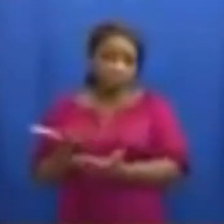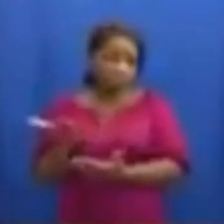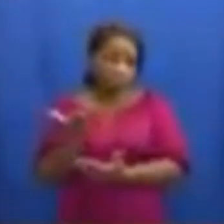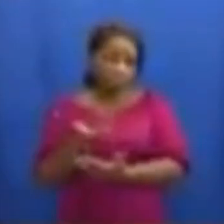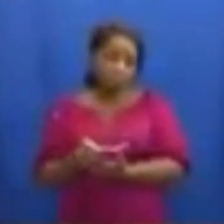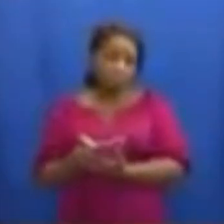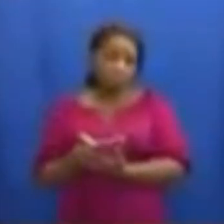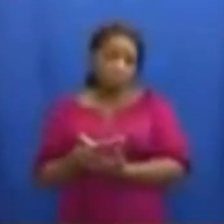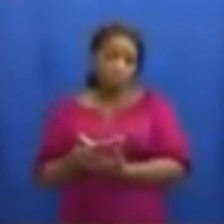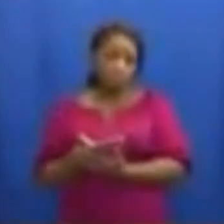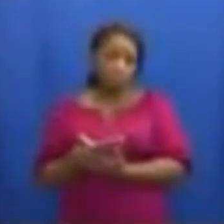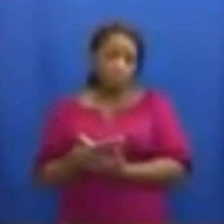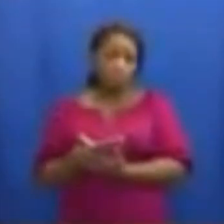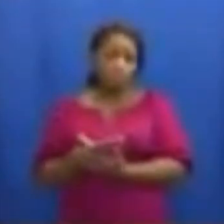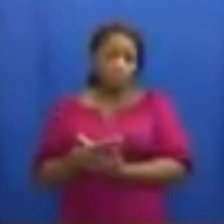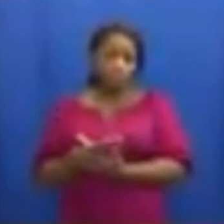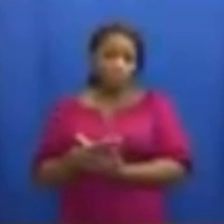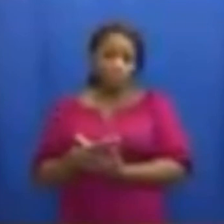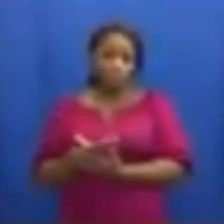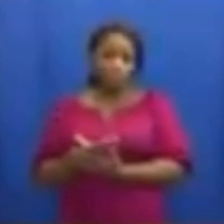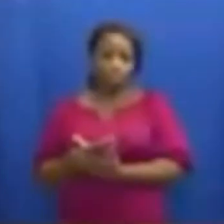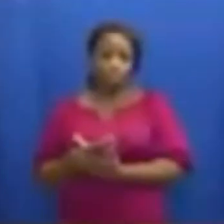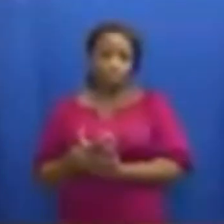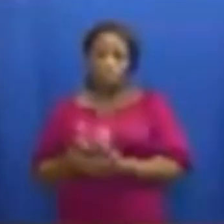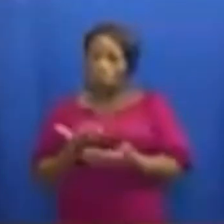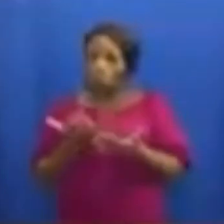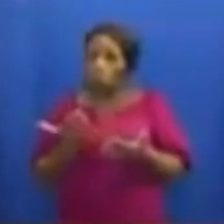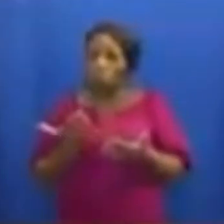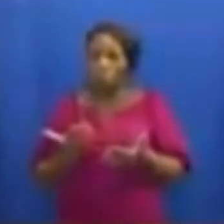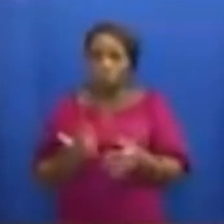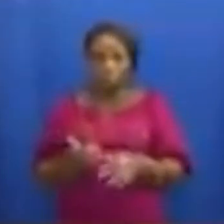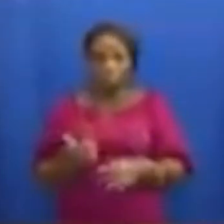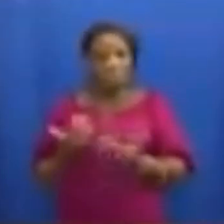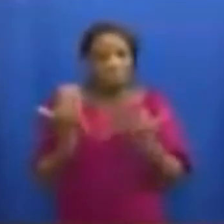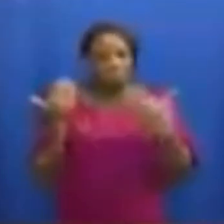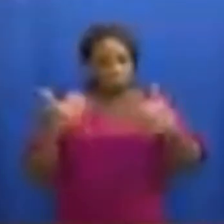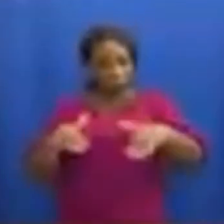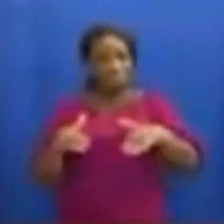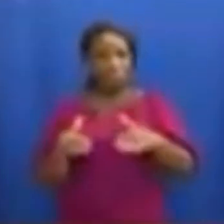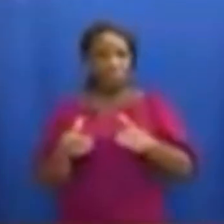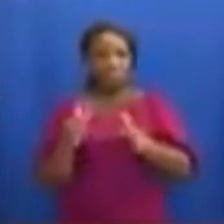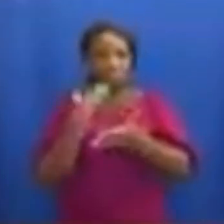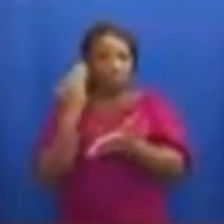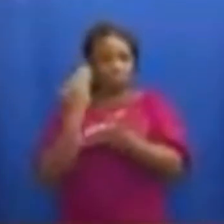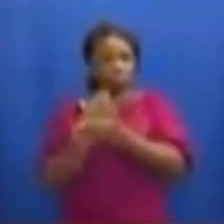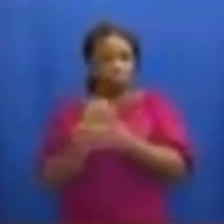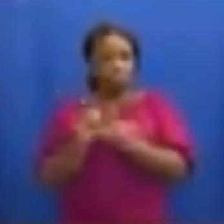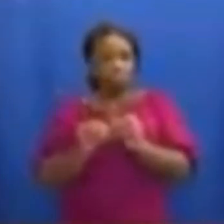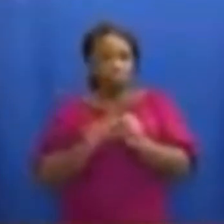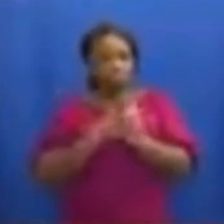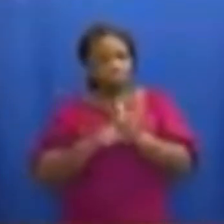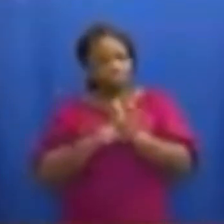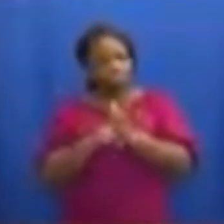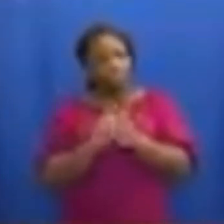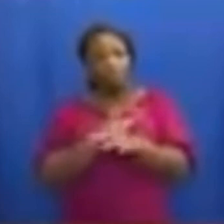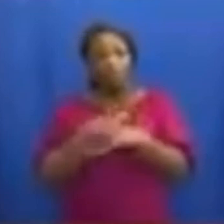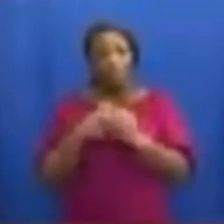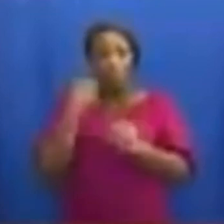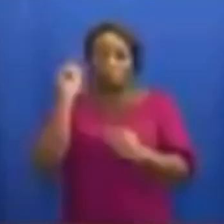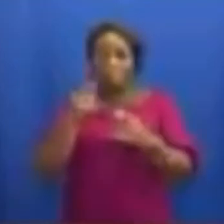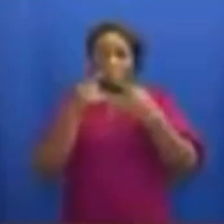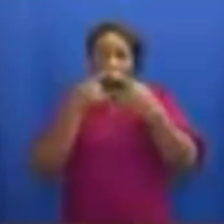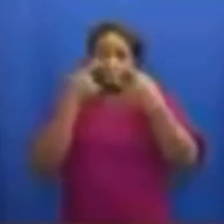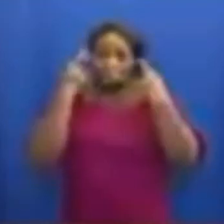we've been going to do so that we've our country through